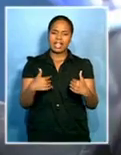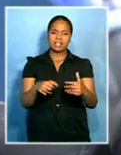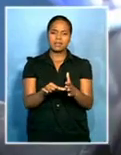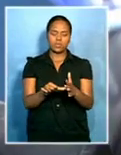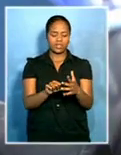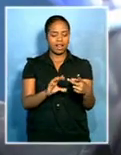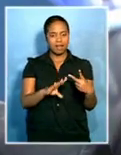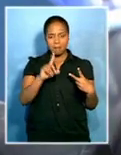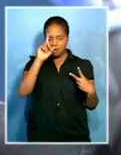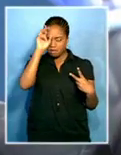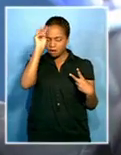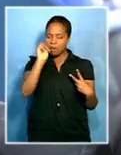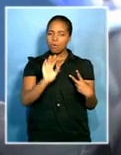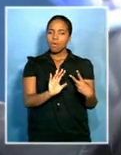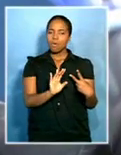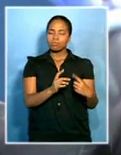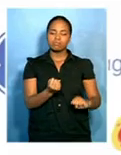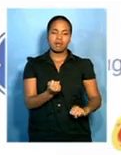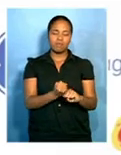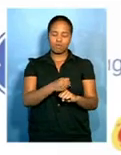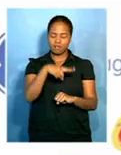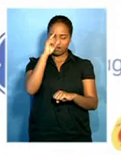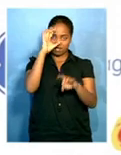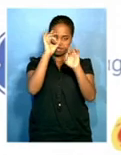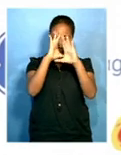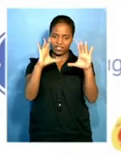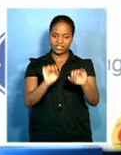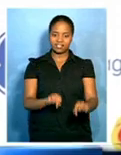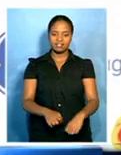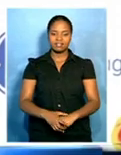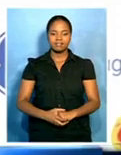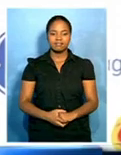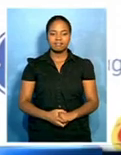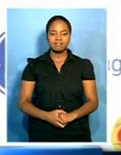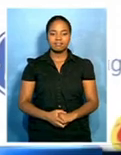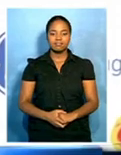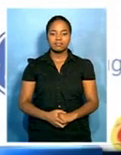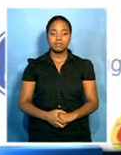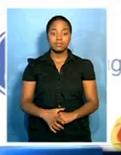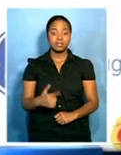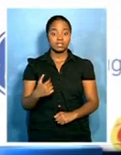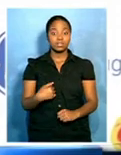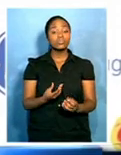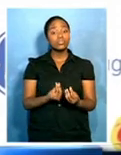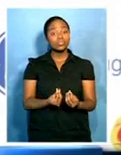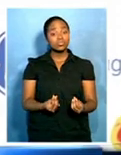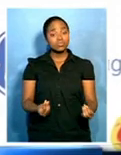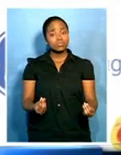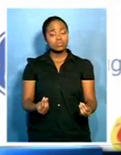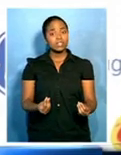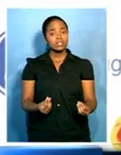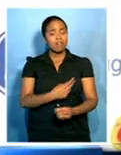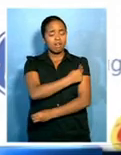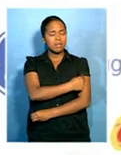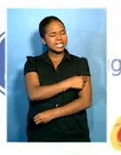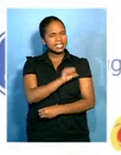Madiba too, he noted, embraced this vision. For me, the children's hospital that's going to be built here